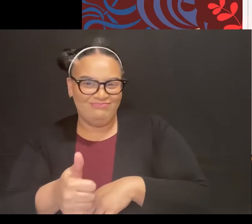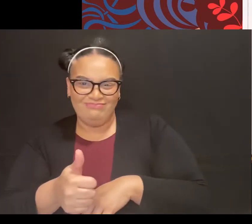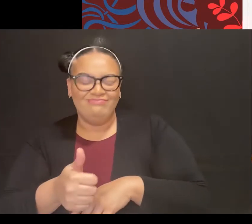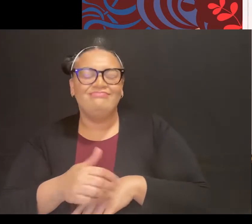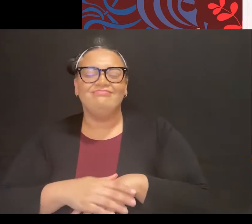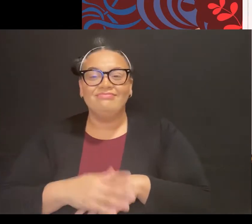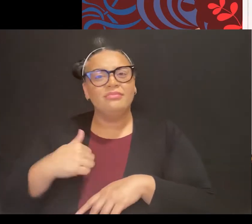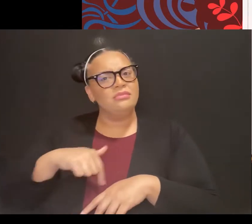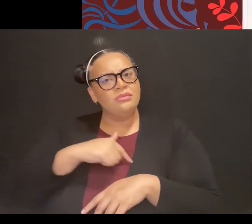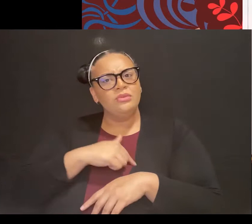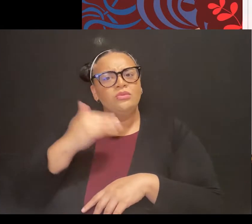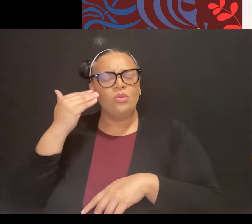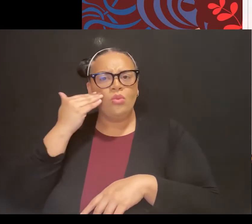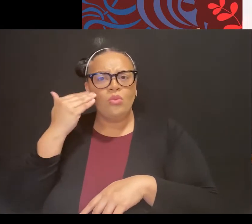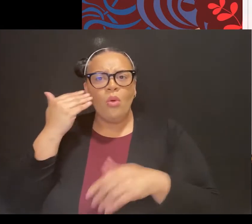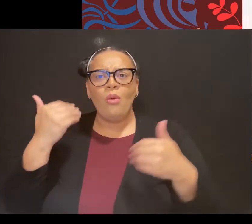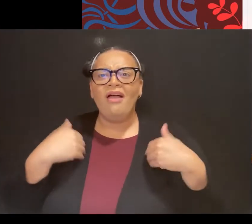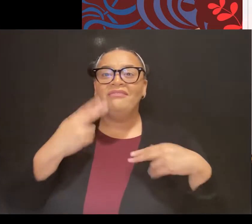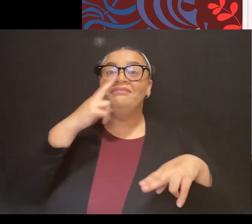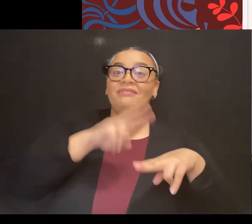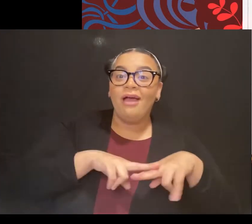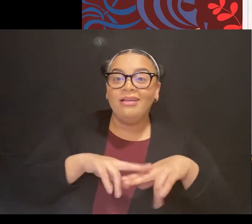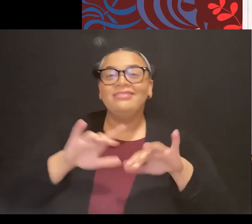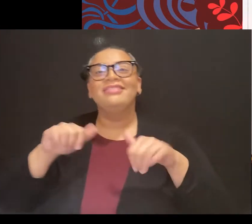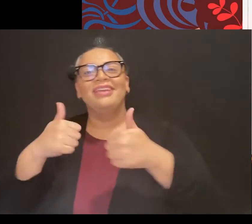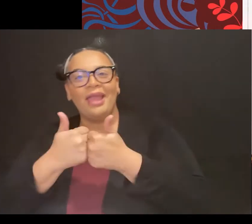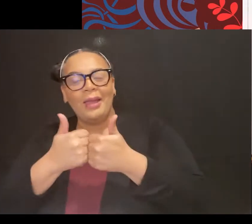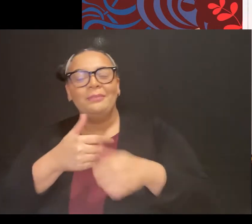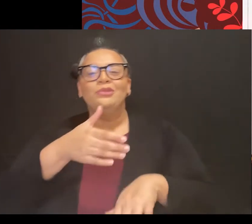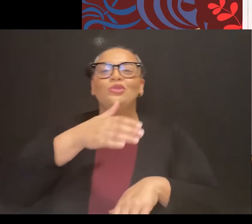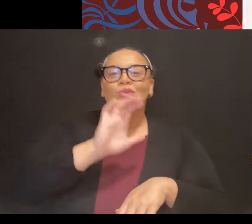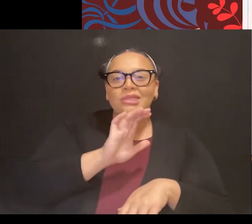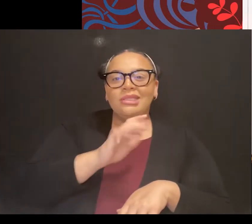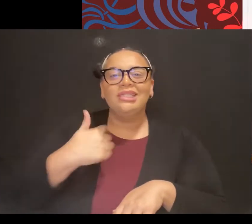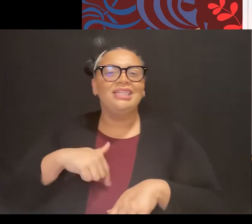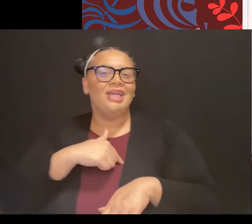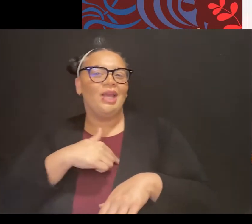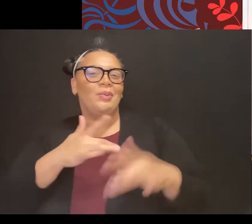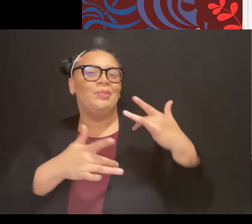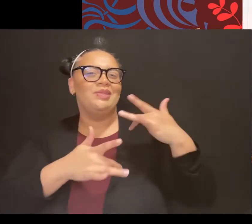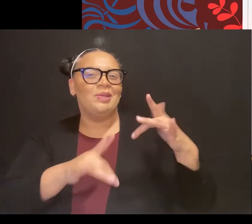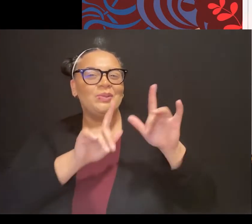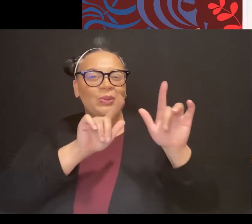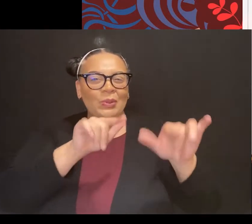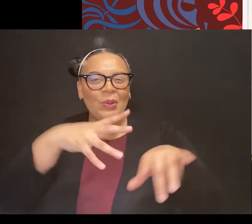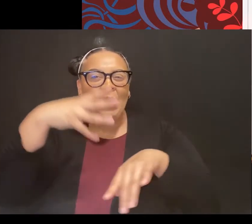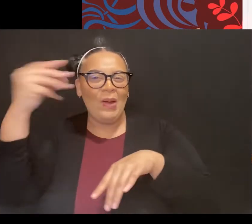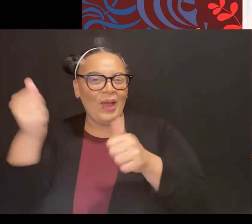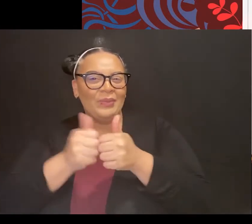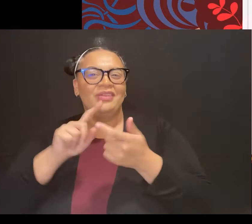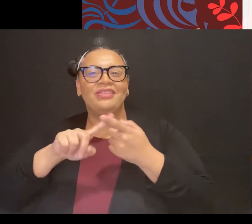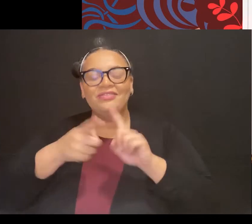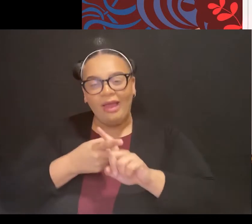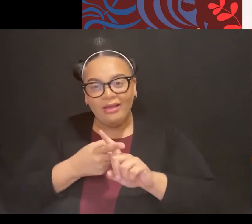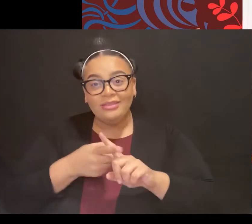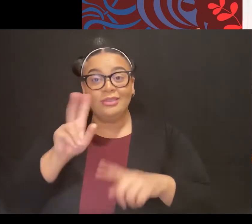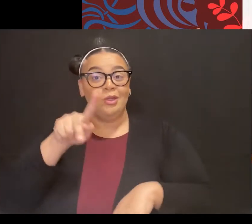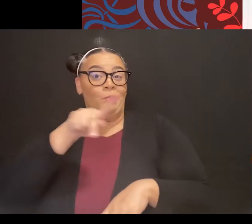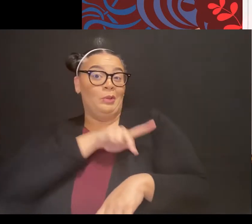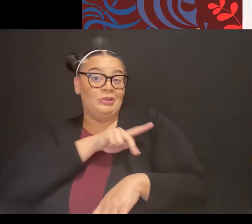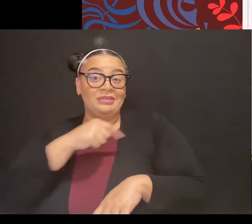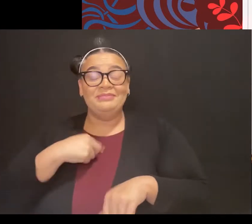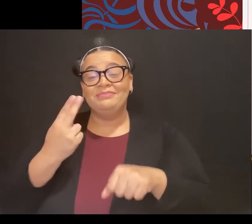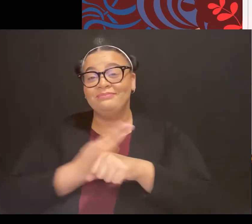with drinking, and we usually go out with our friends. I know that I use it for a really great excuse to go have a margarita.